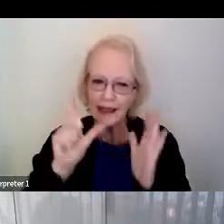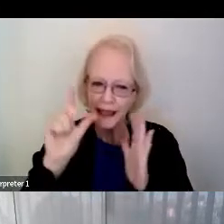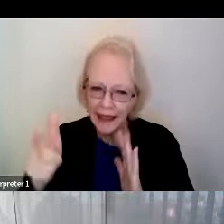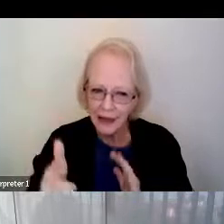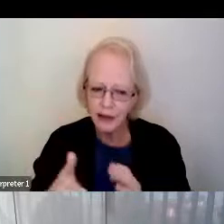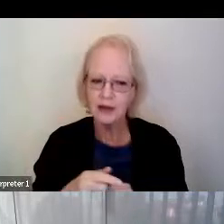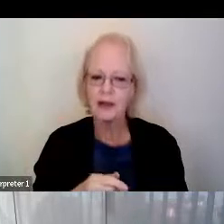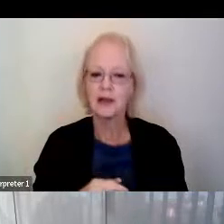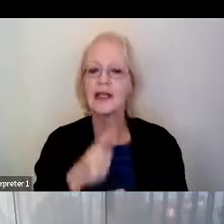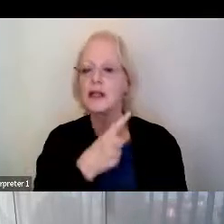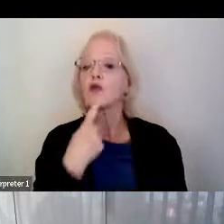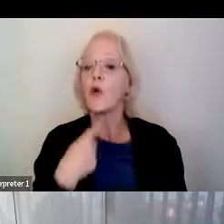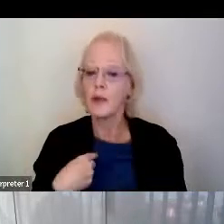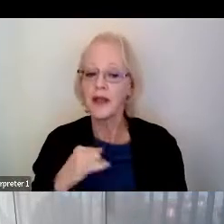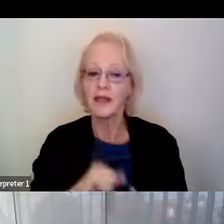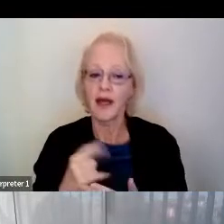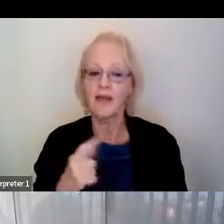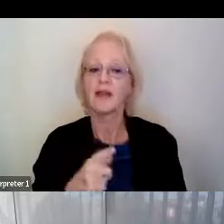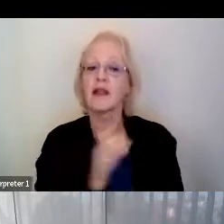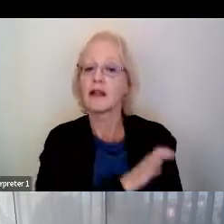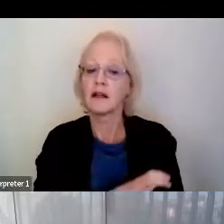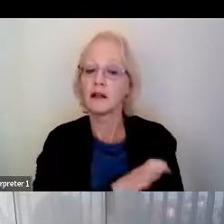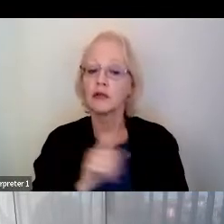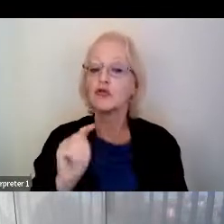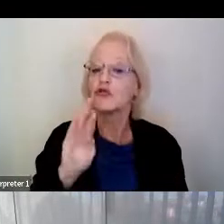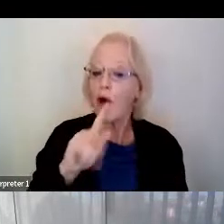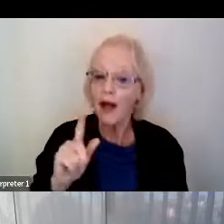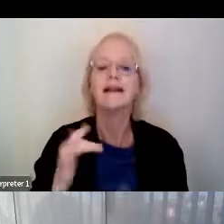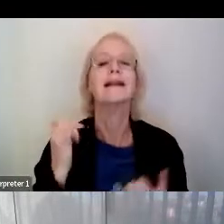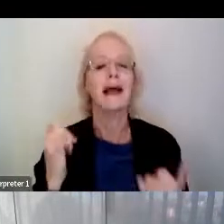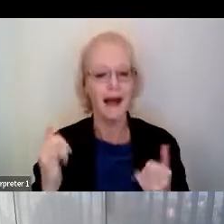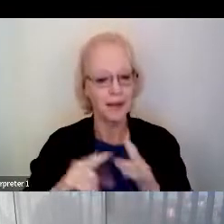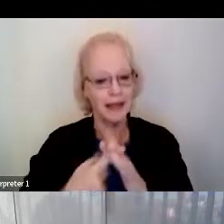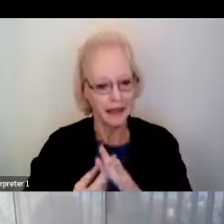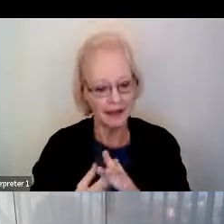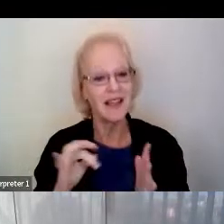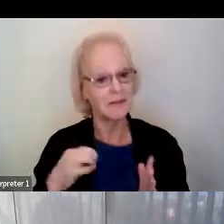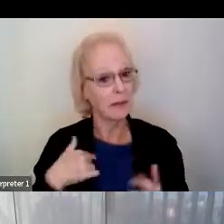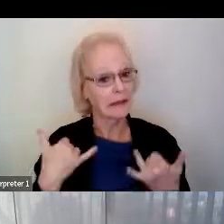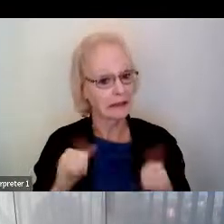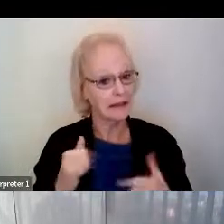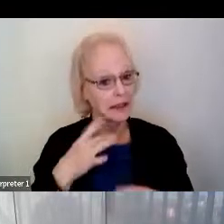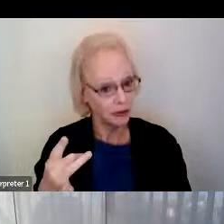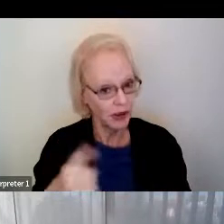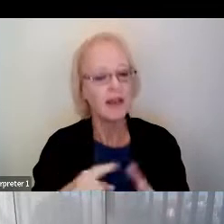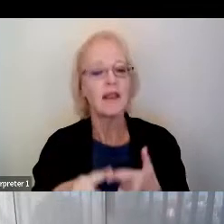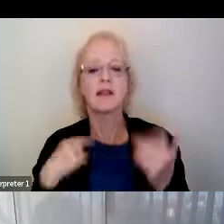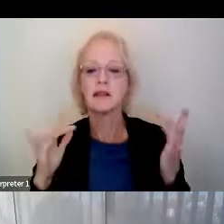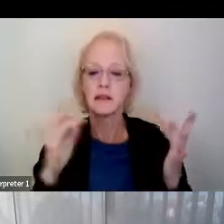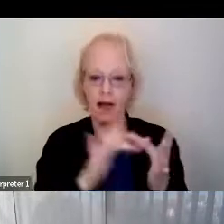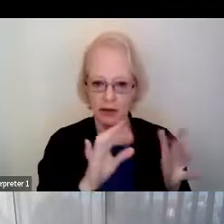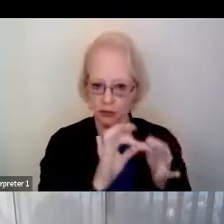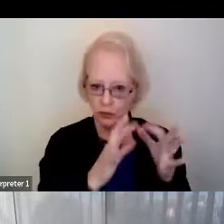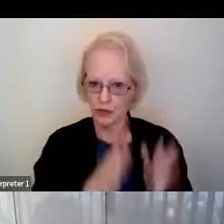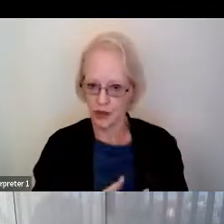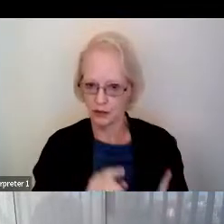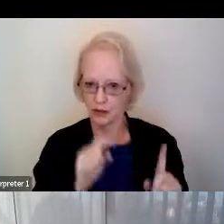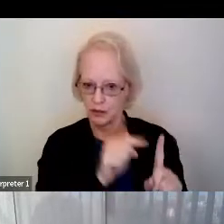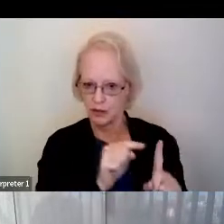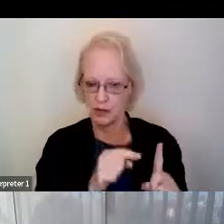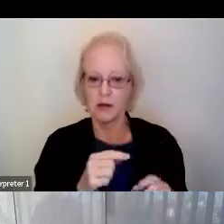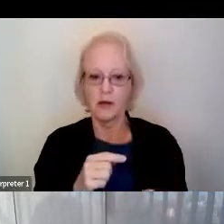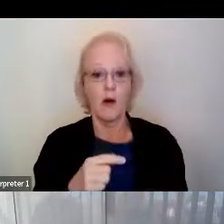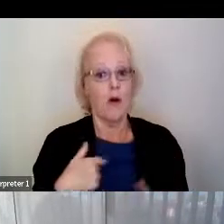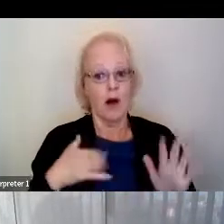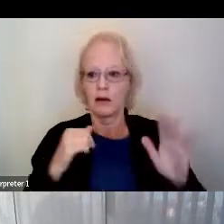He said that the clinical trial was about to begin. And if I was still interested, that I should get in touch with the coordinator. I didn't wait